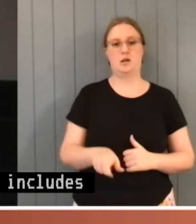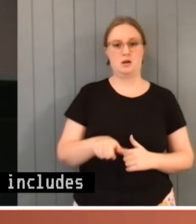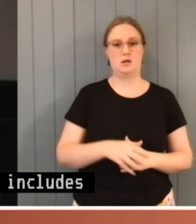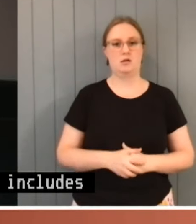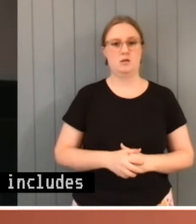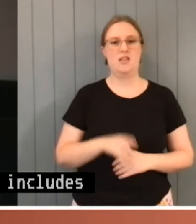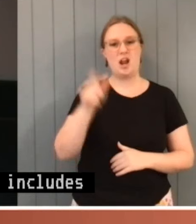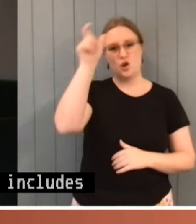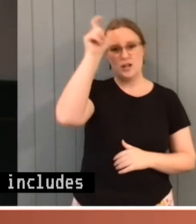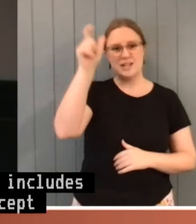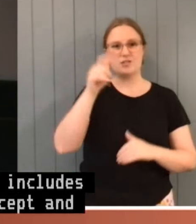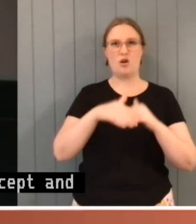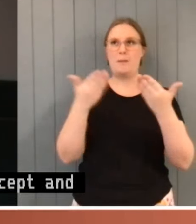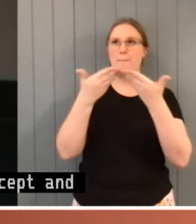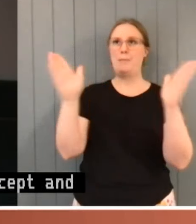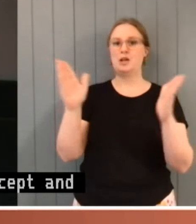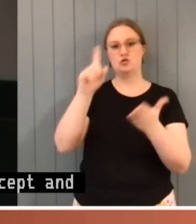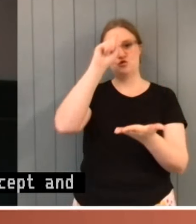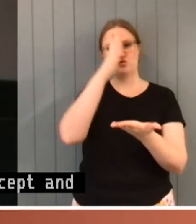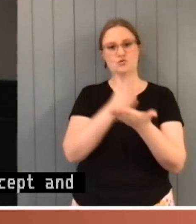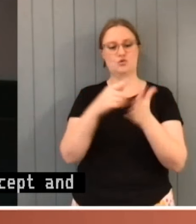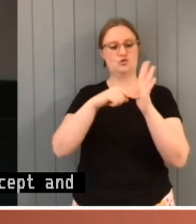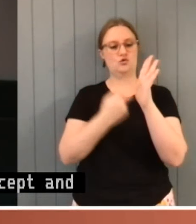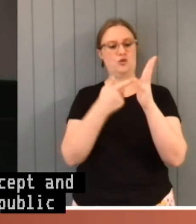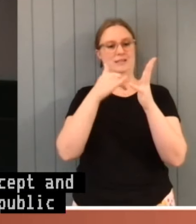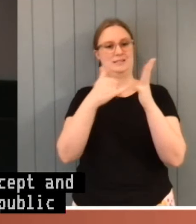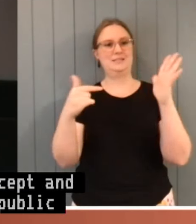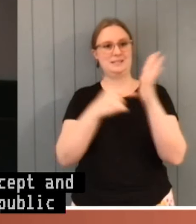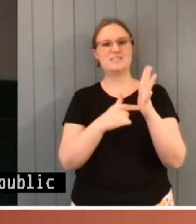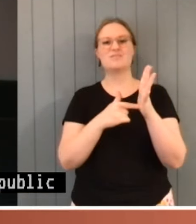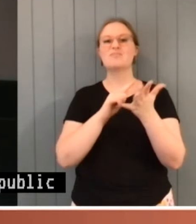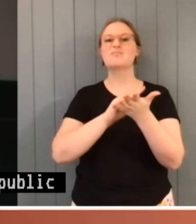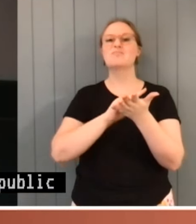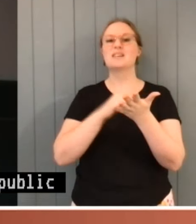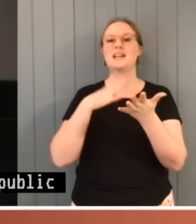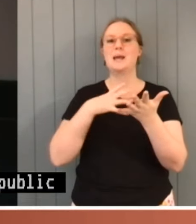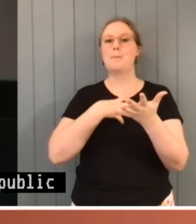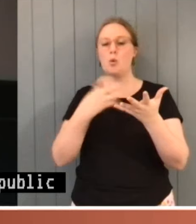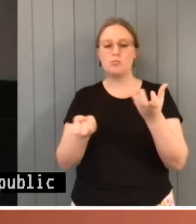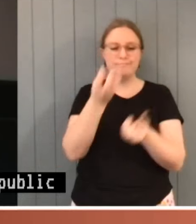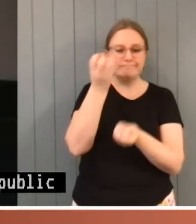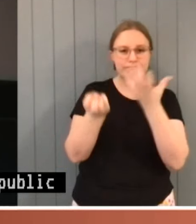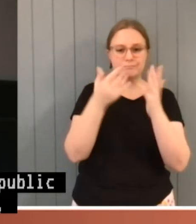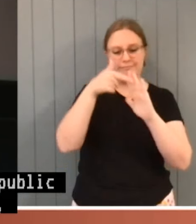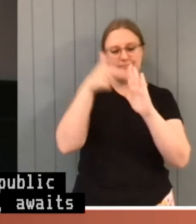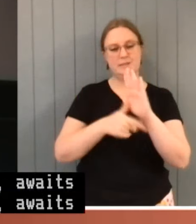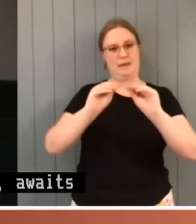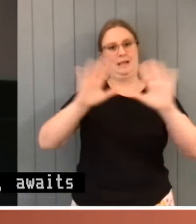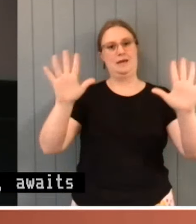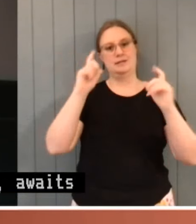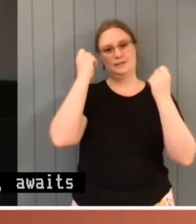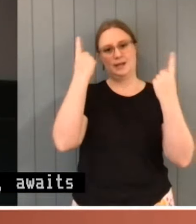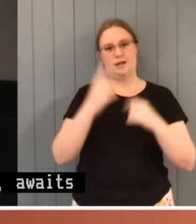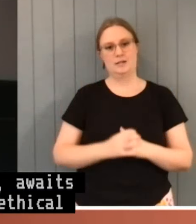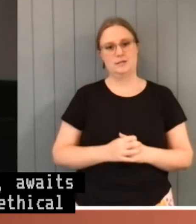trust, of course, no doubt awaits further fleshing out. The ethical framework that I mentioned and the